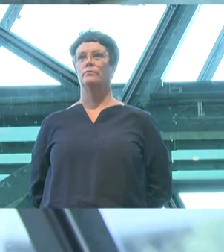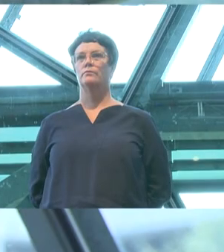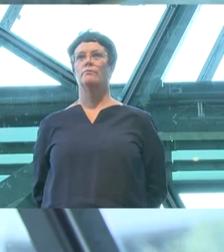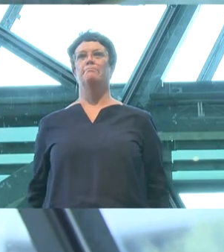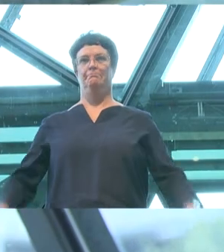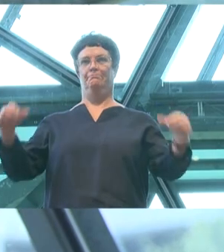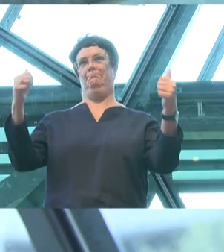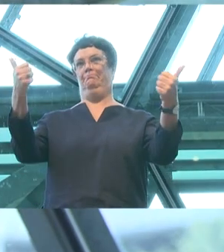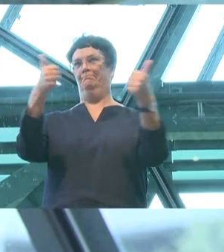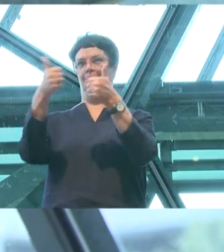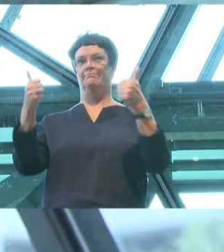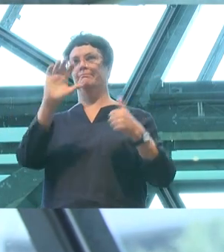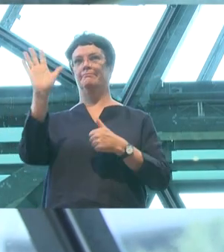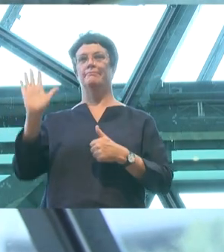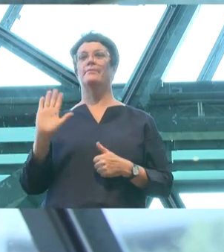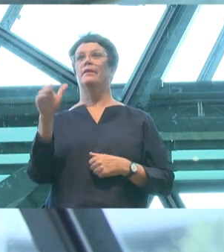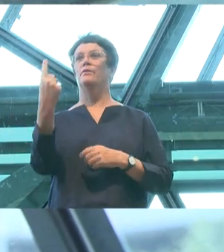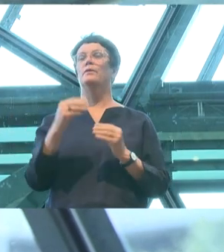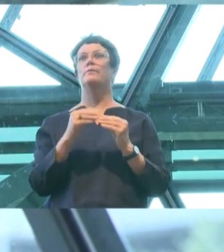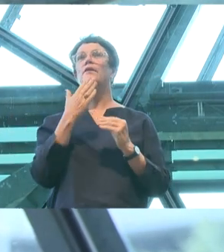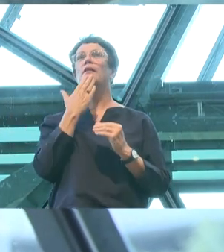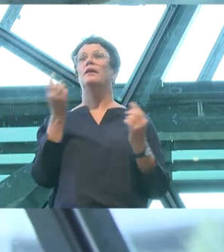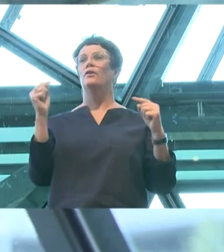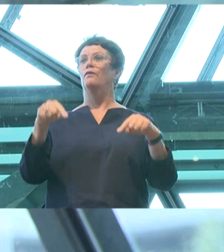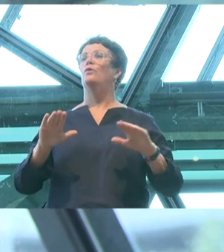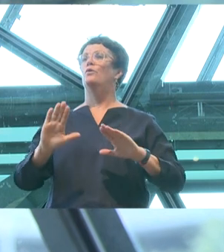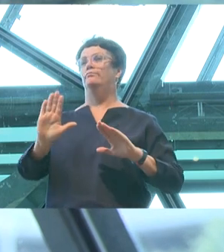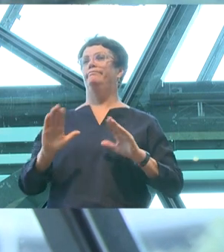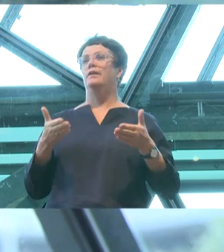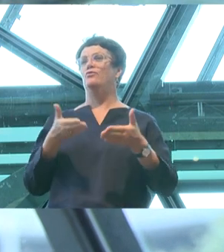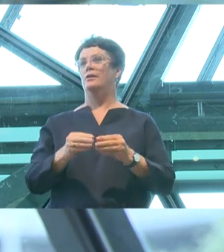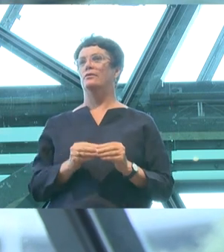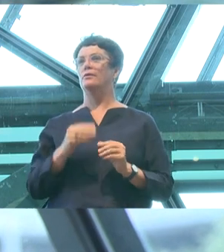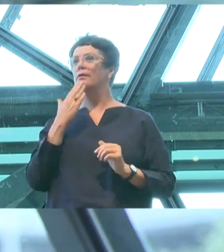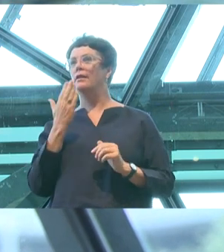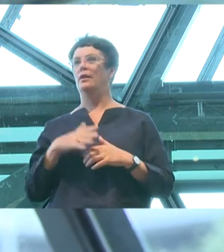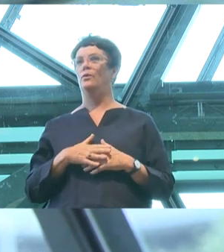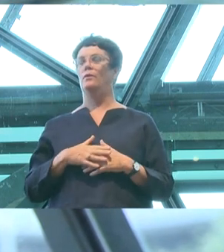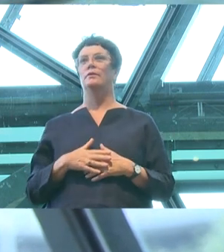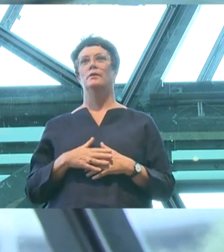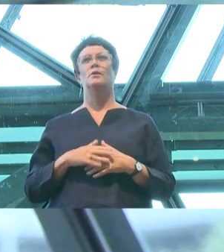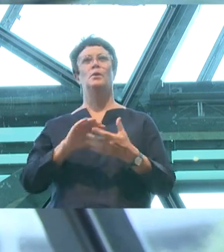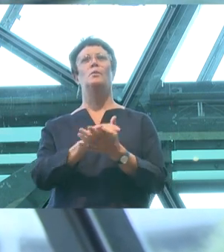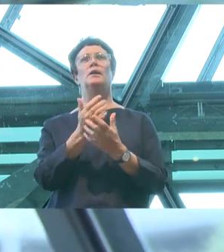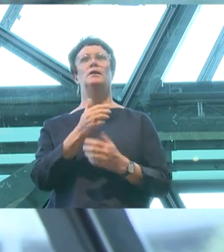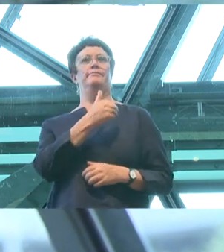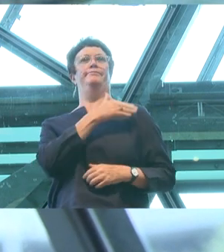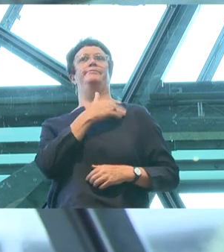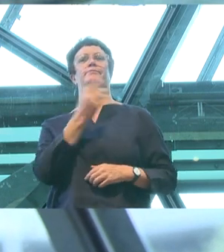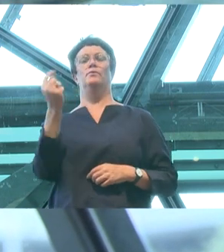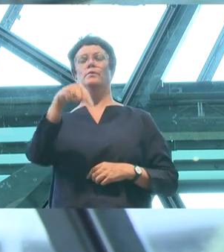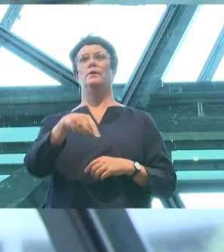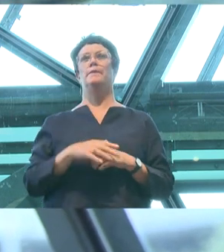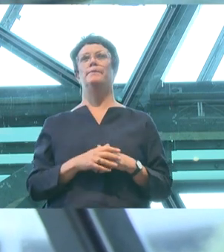G'day everyone and thank you so much for that introduction, Catherine. I'm so pleased and honoured to be here. When the